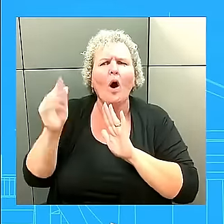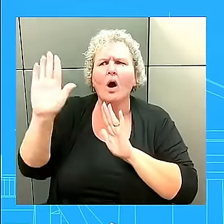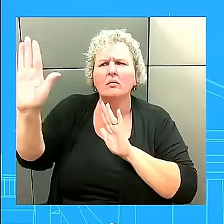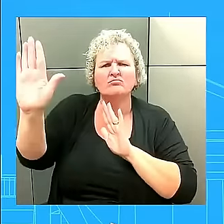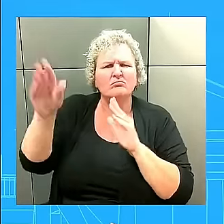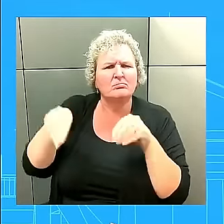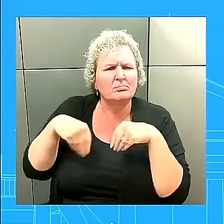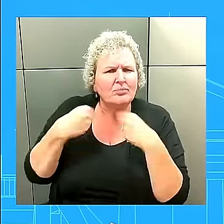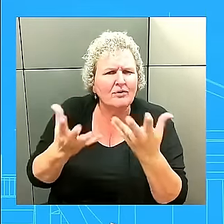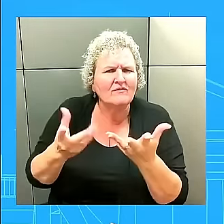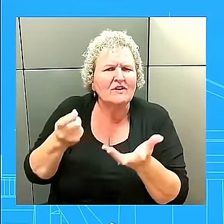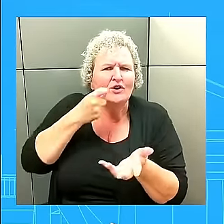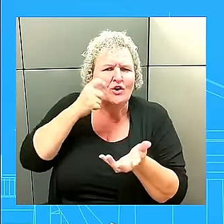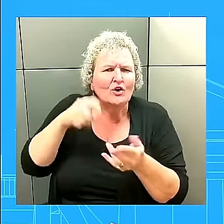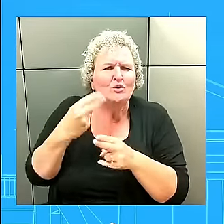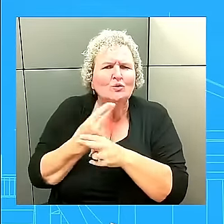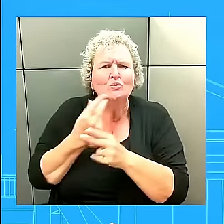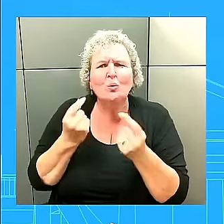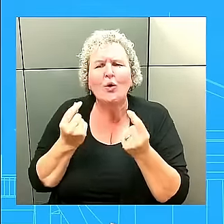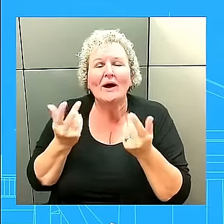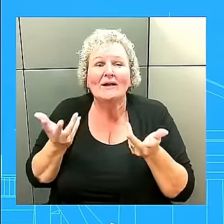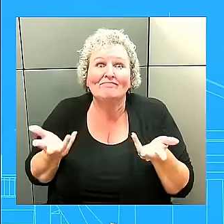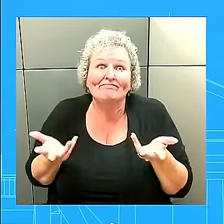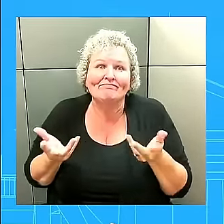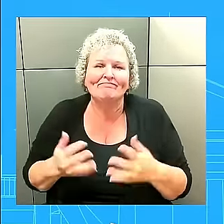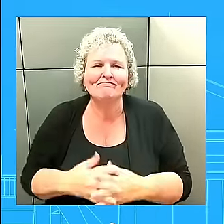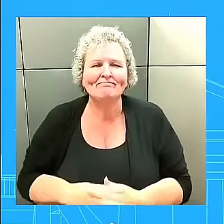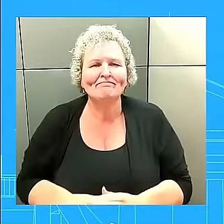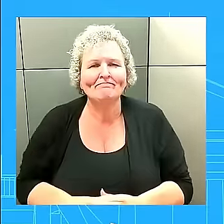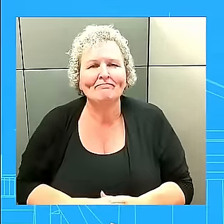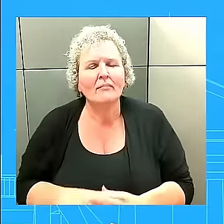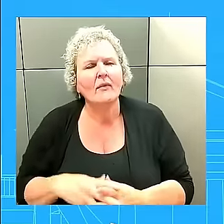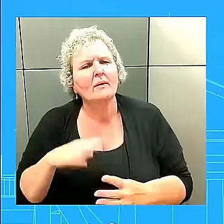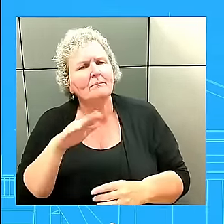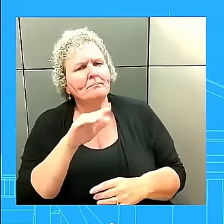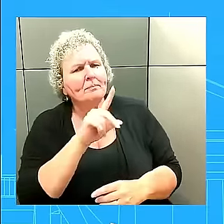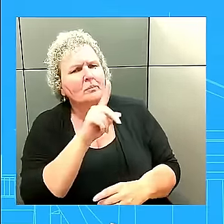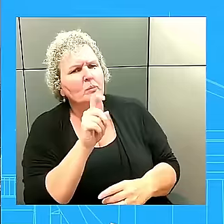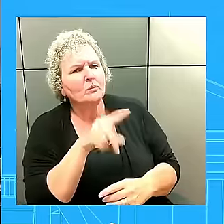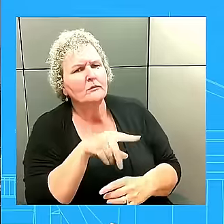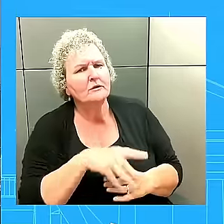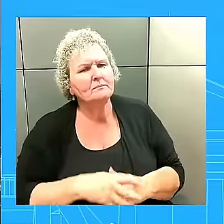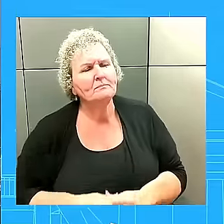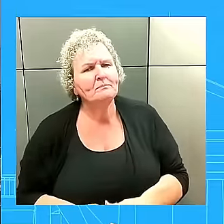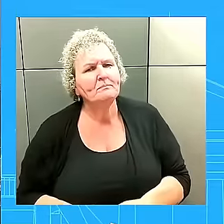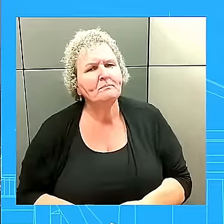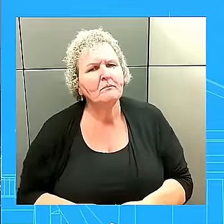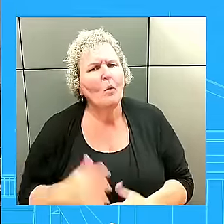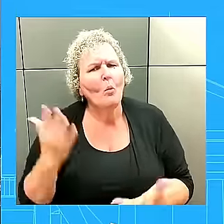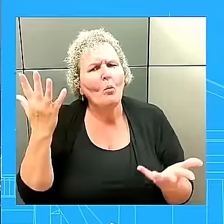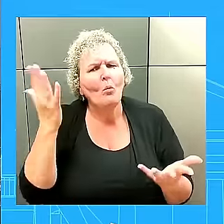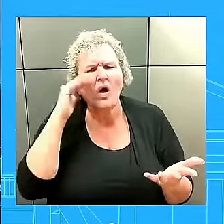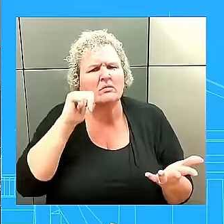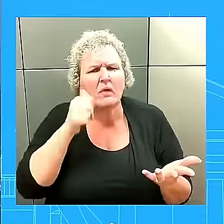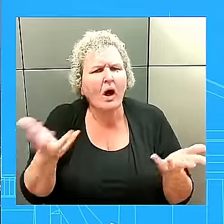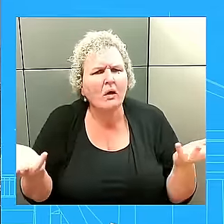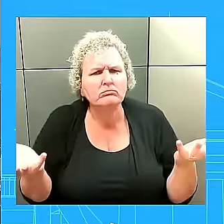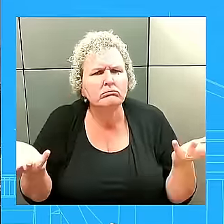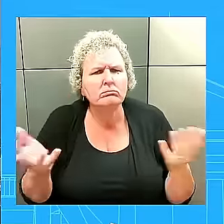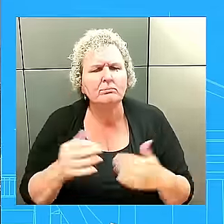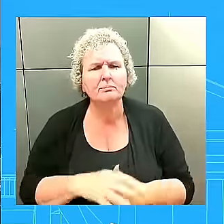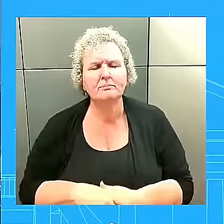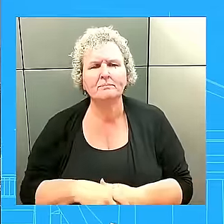it. John, why not? Why not green light the long range missiles,